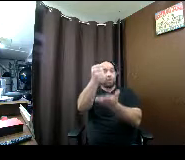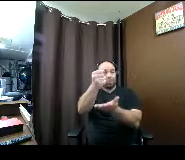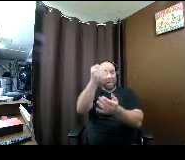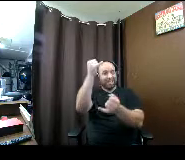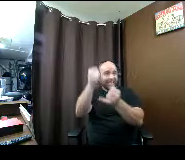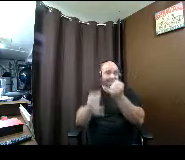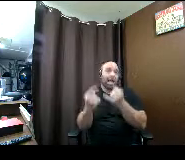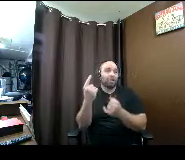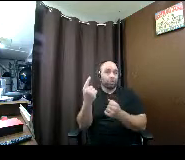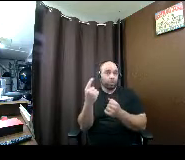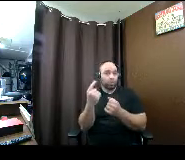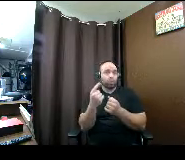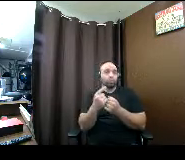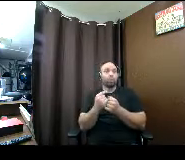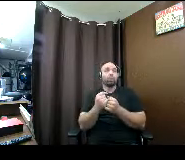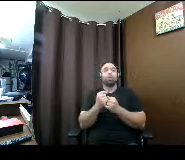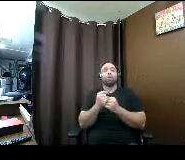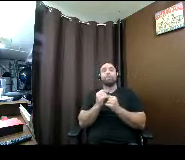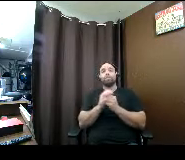through our opportunity pathways